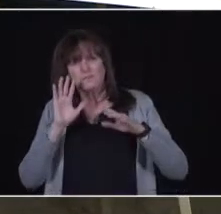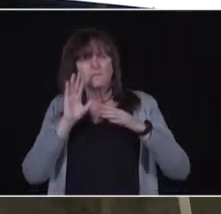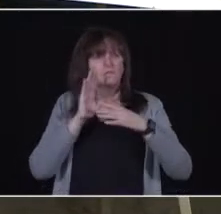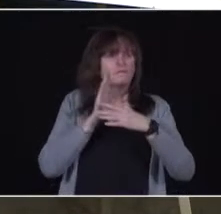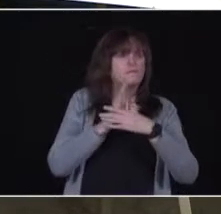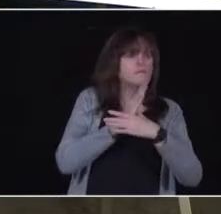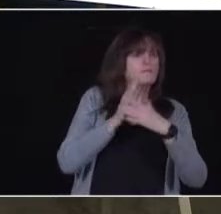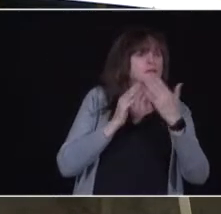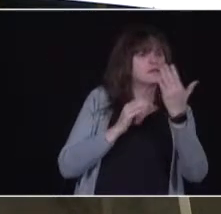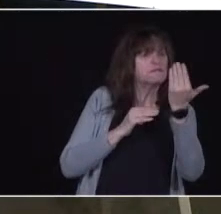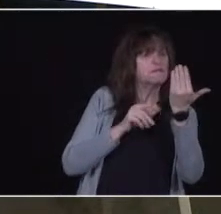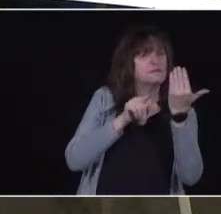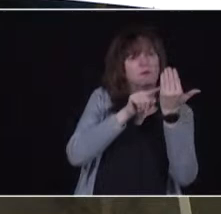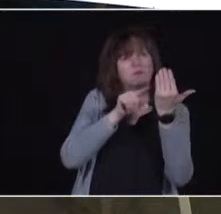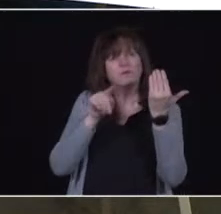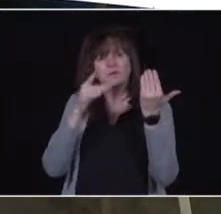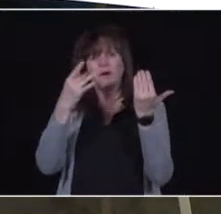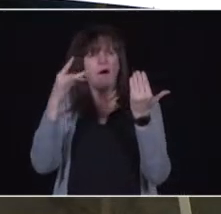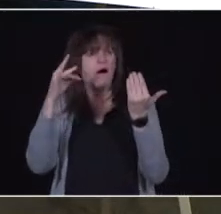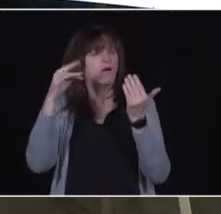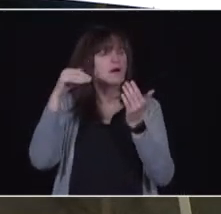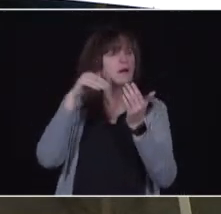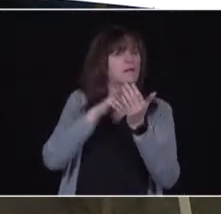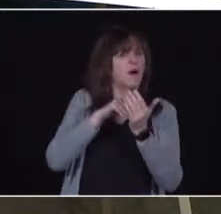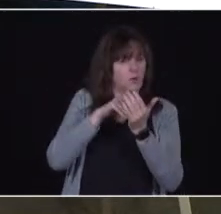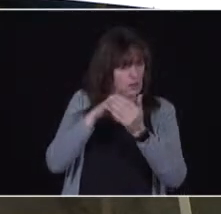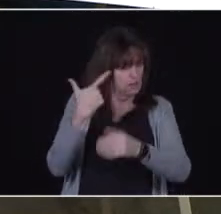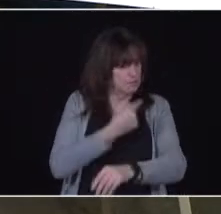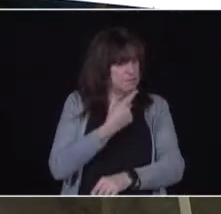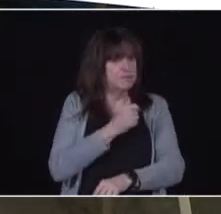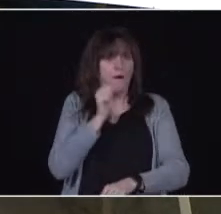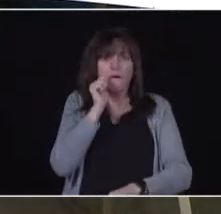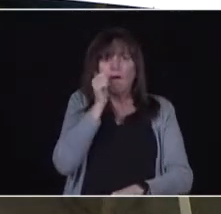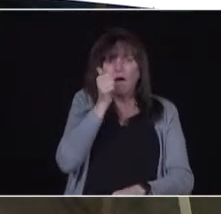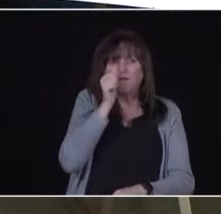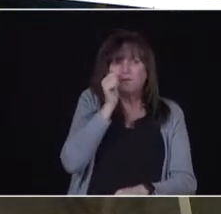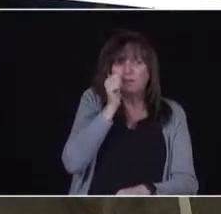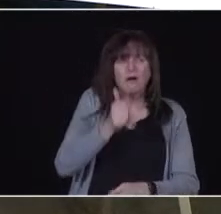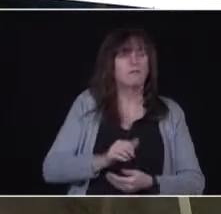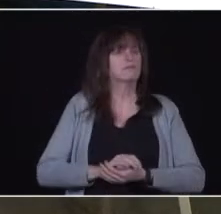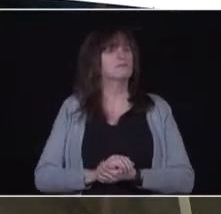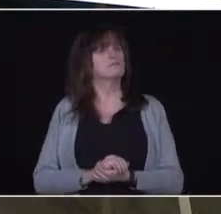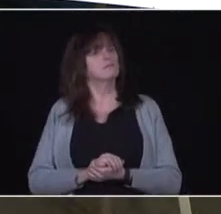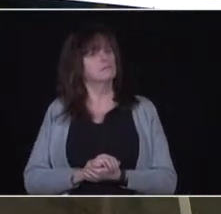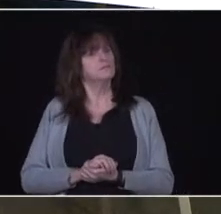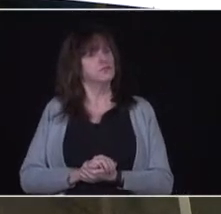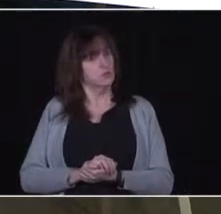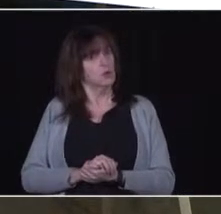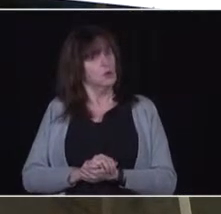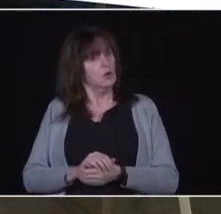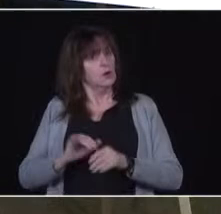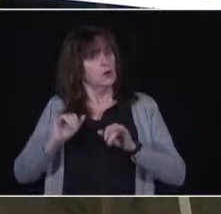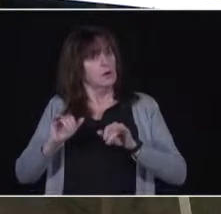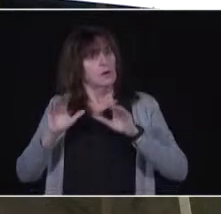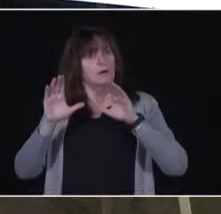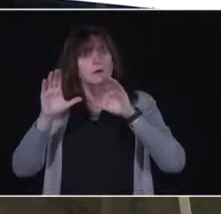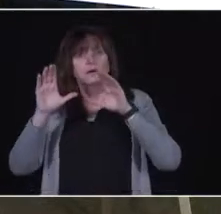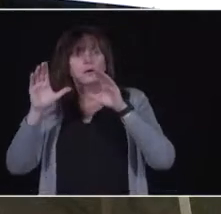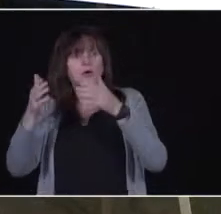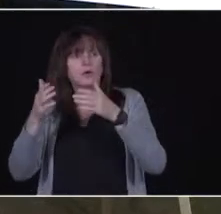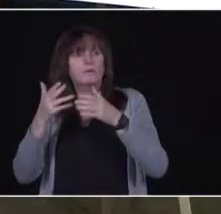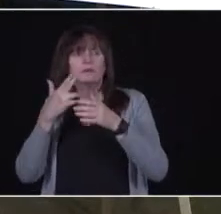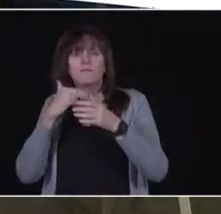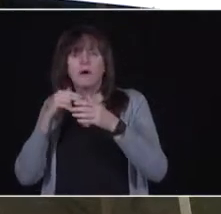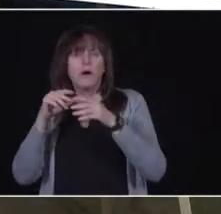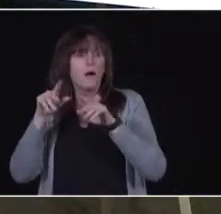and this is a ponderous time for us when we are actually taking the vaccine to people, to groups of people, to small populations, as opposed